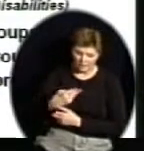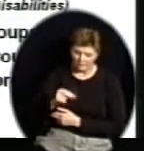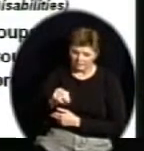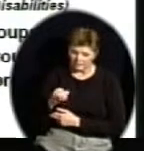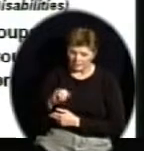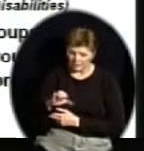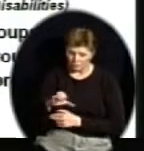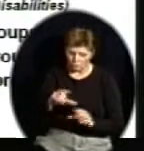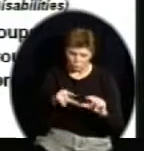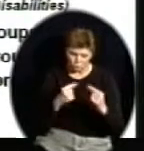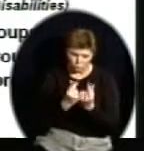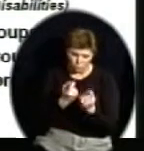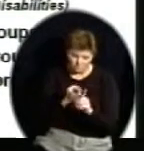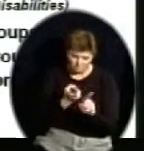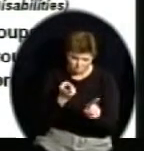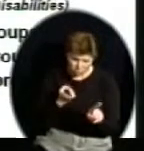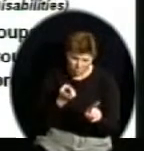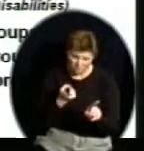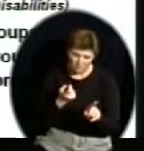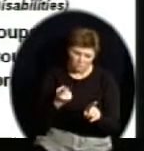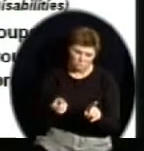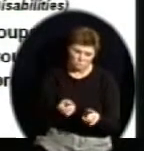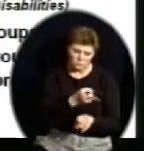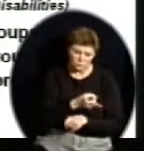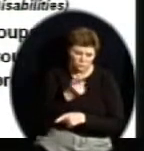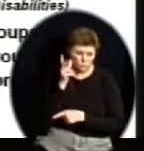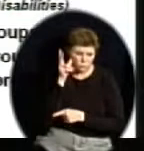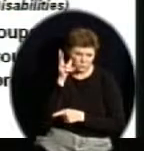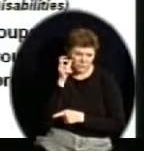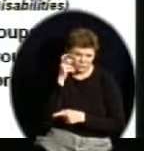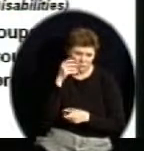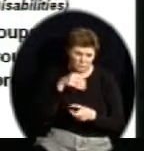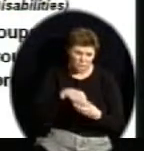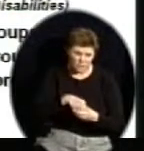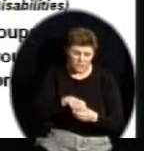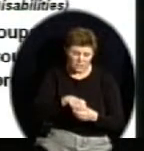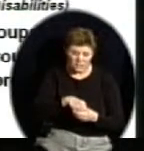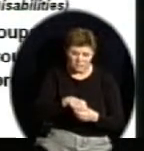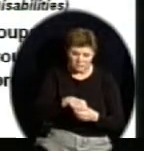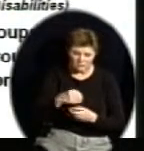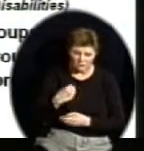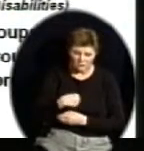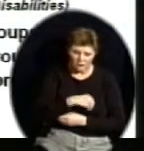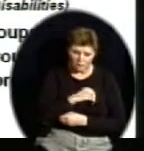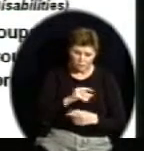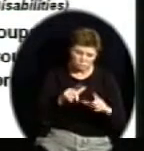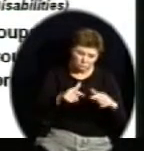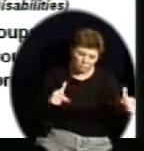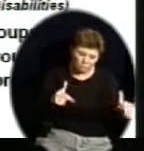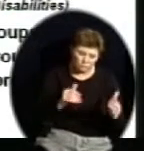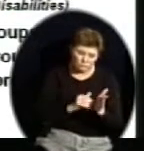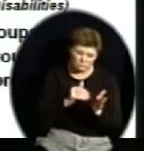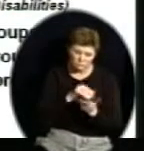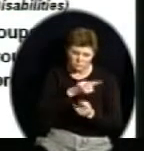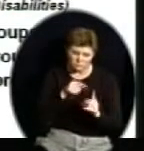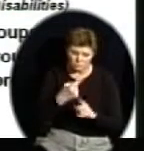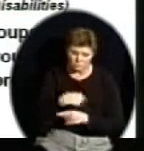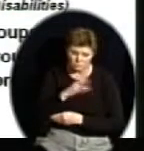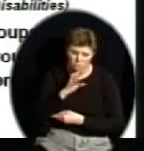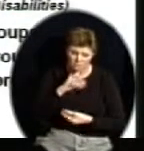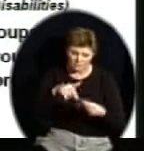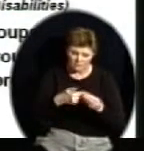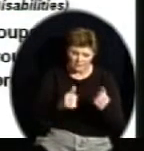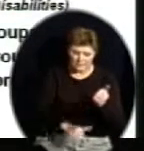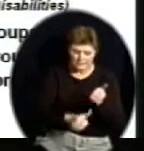Very often you hear this mentioned in the literature as subgroups. We're a little bit offended by the word subgroup, and so we just call them student groups